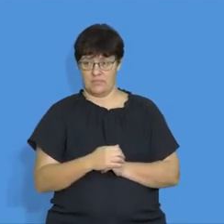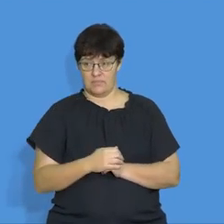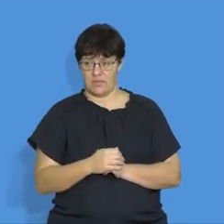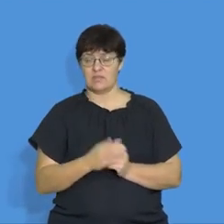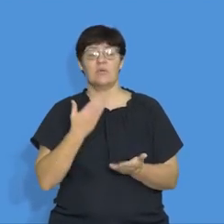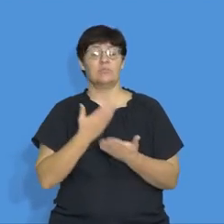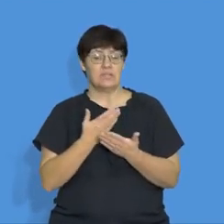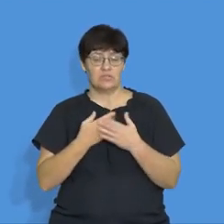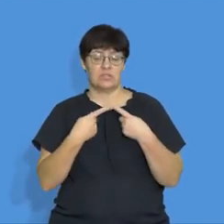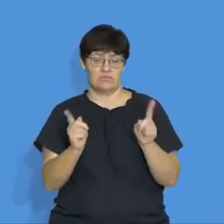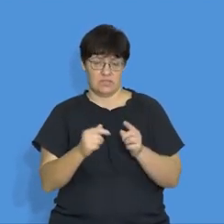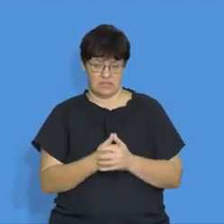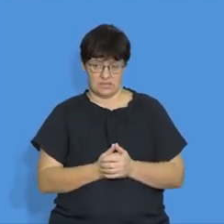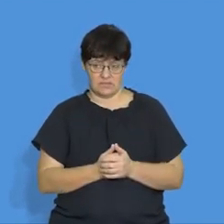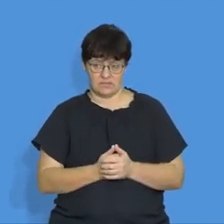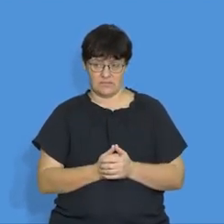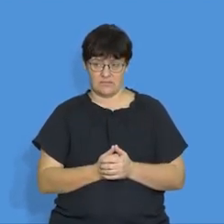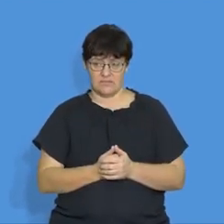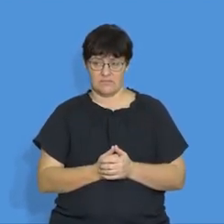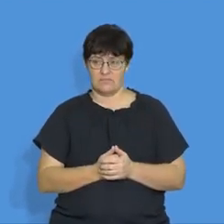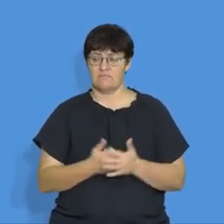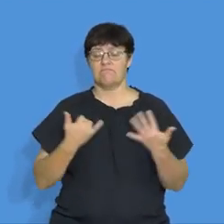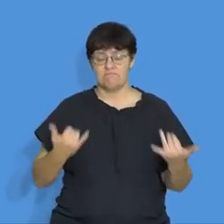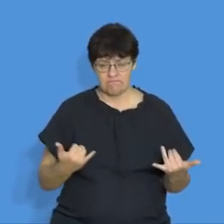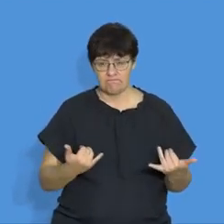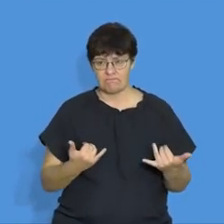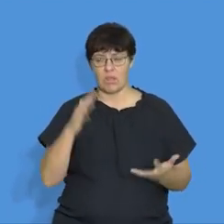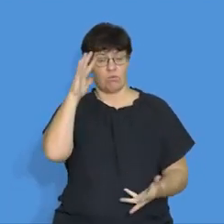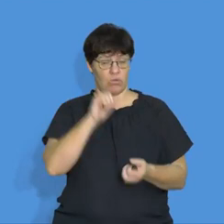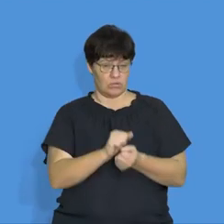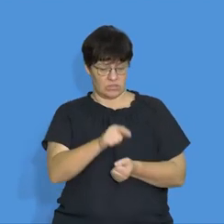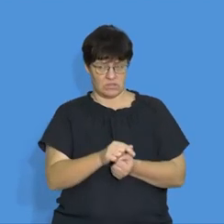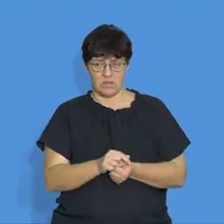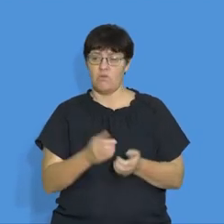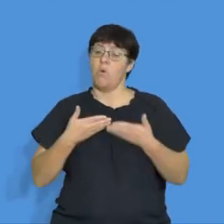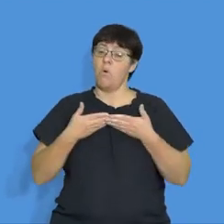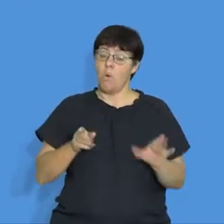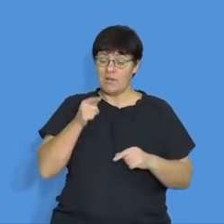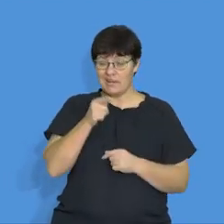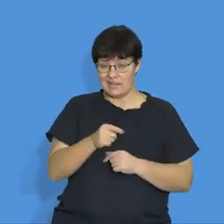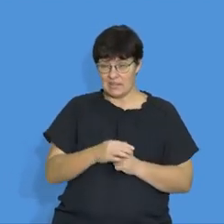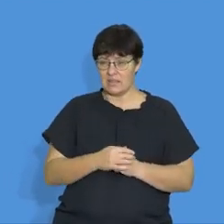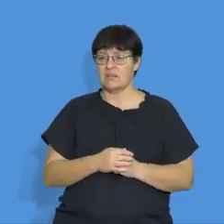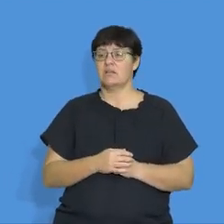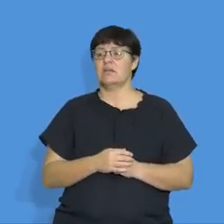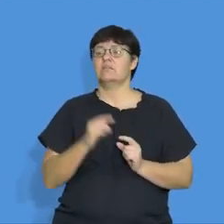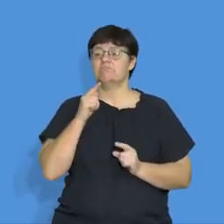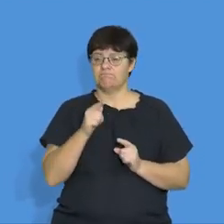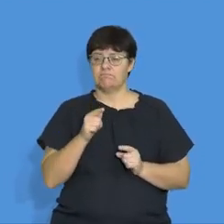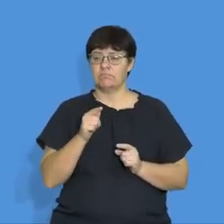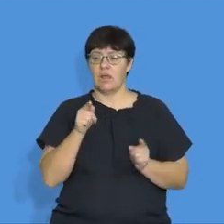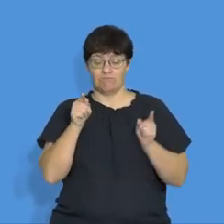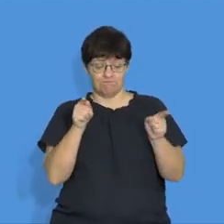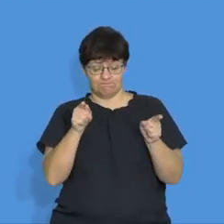difference. Right. Okay. Now, in conclusion, for an open circuit, the terminal voltage across the battery